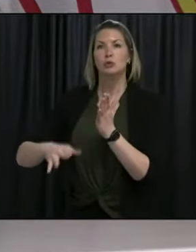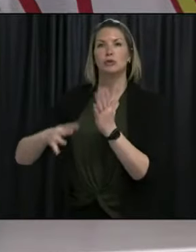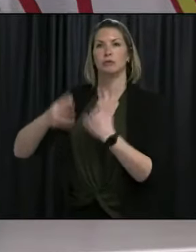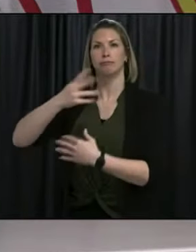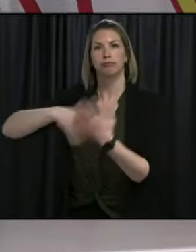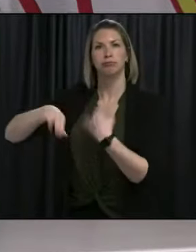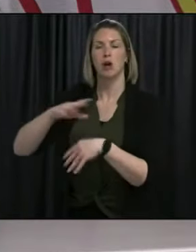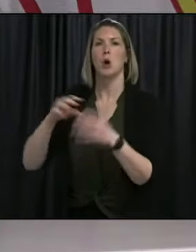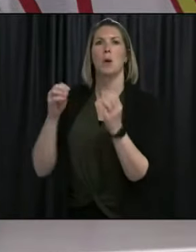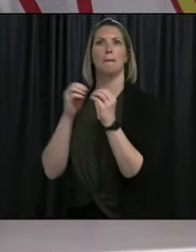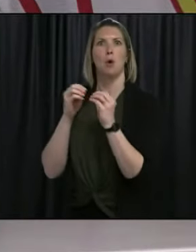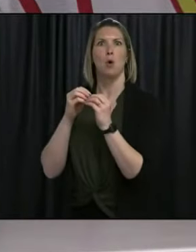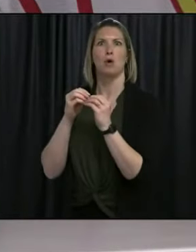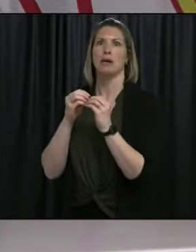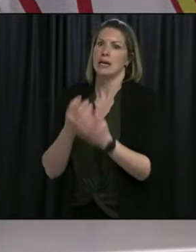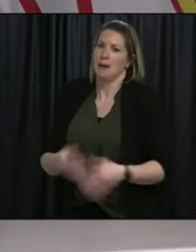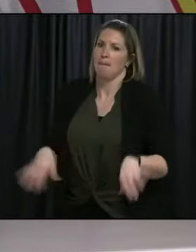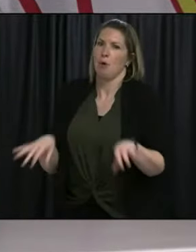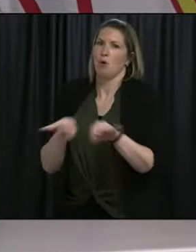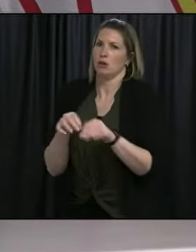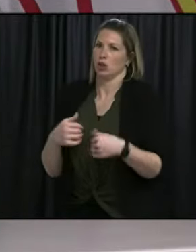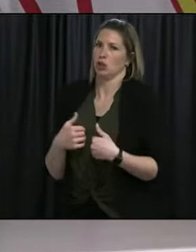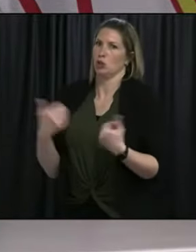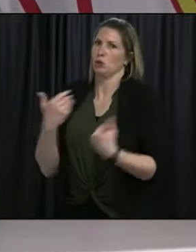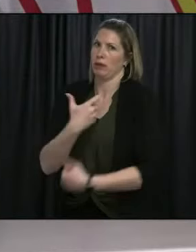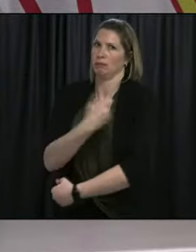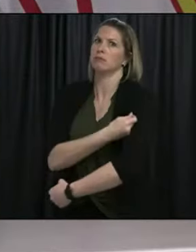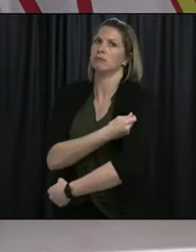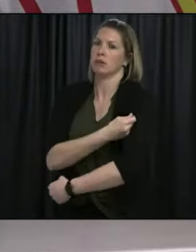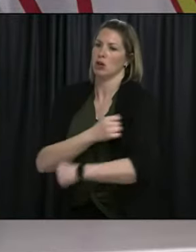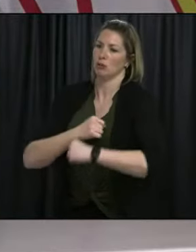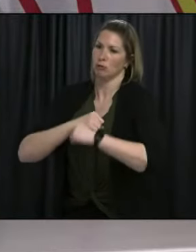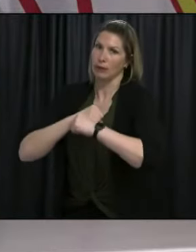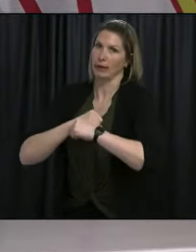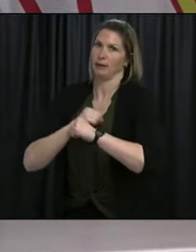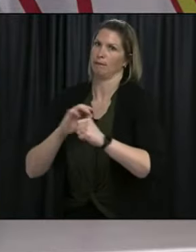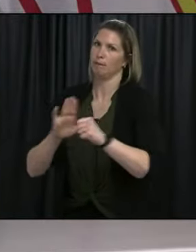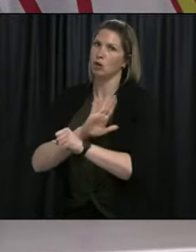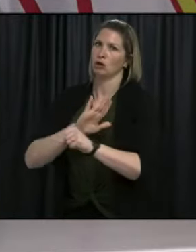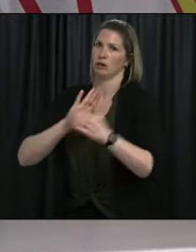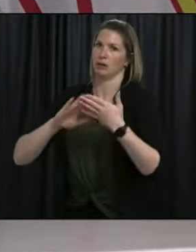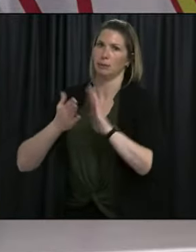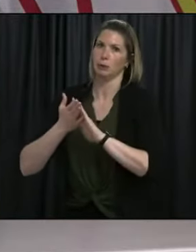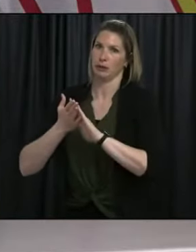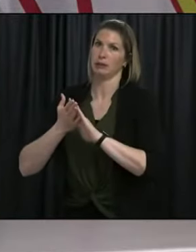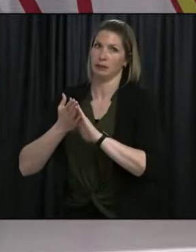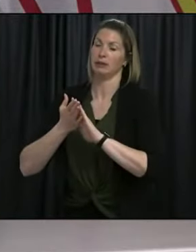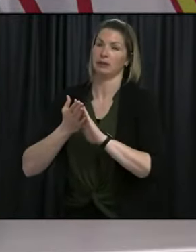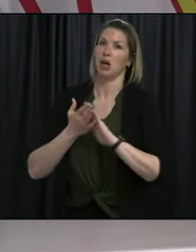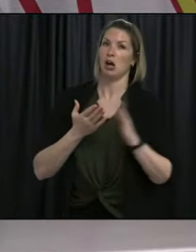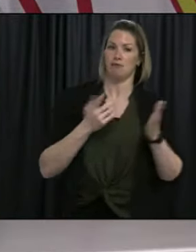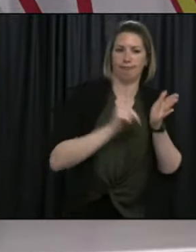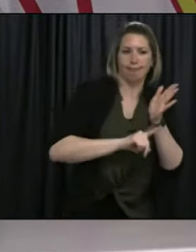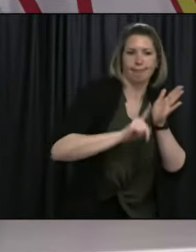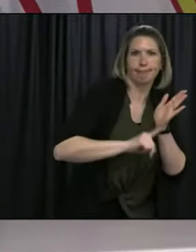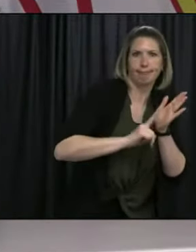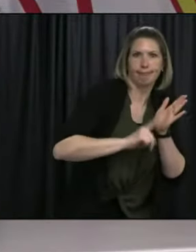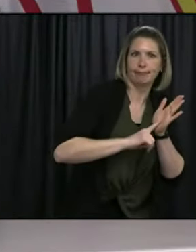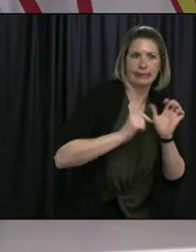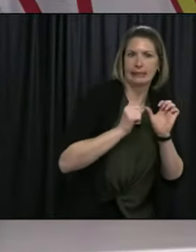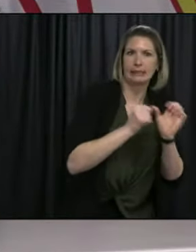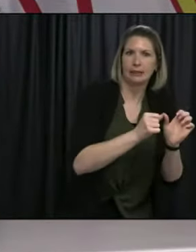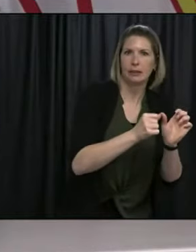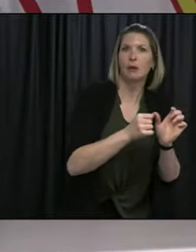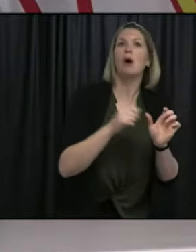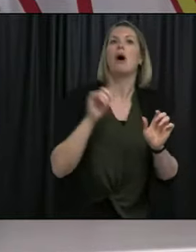Immunizing this age group will be an important part of achieving greater community protection and plans are in development to ensure first dose of vaccine